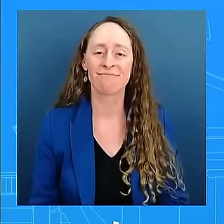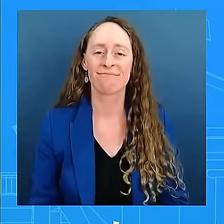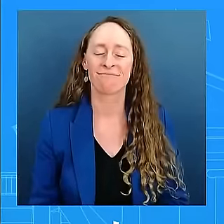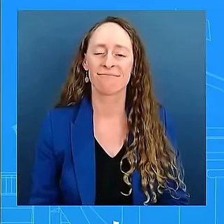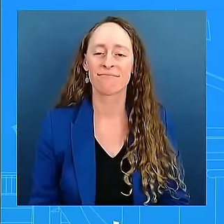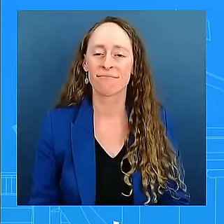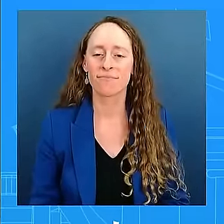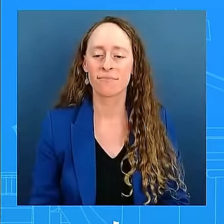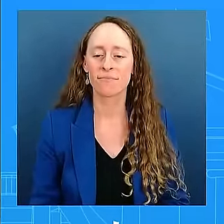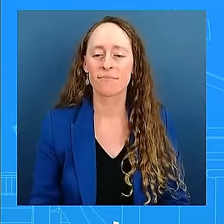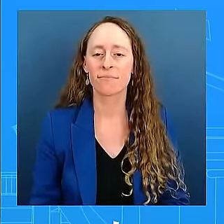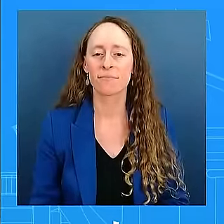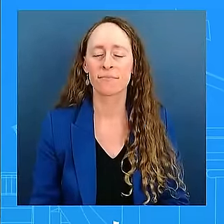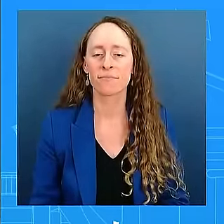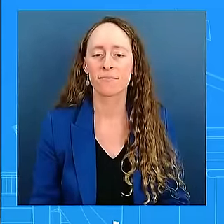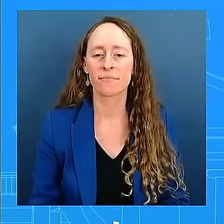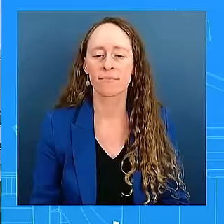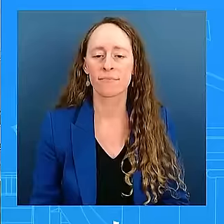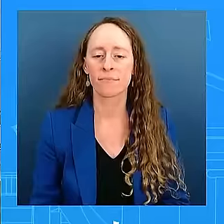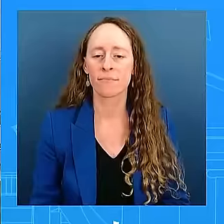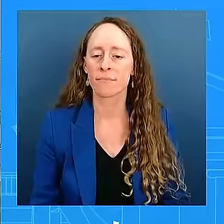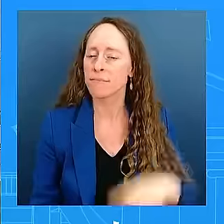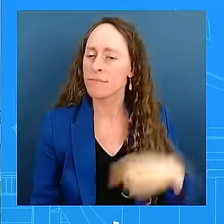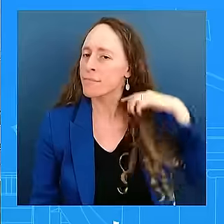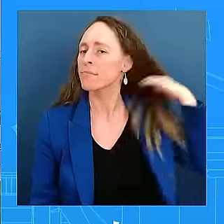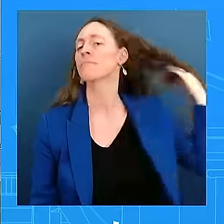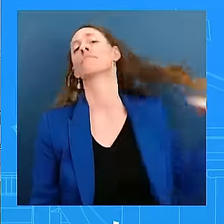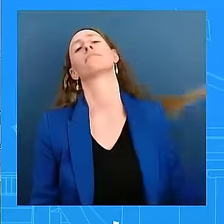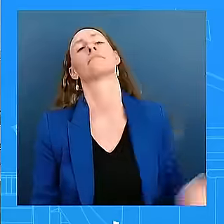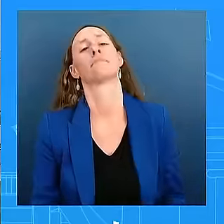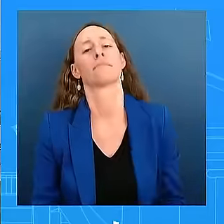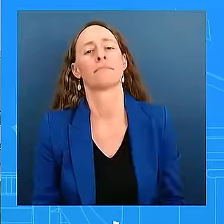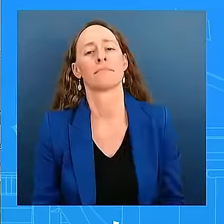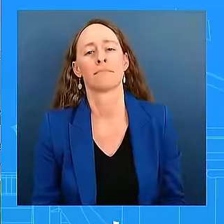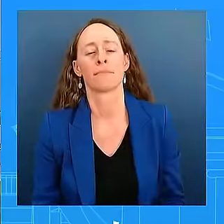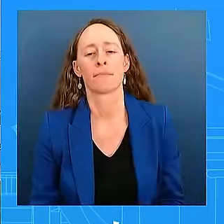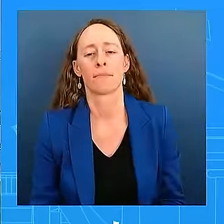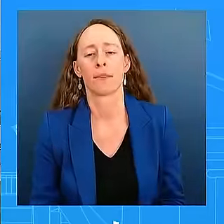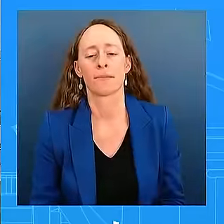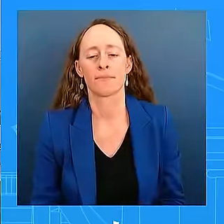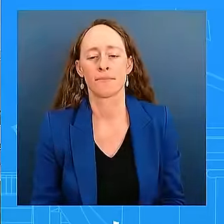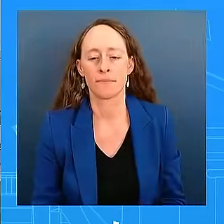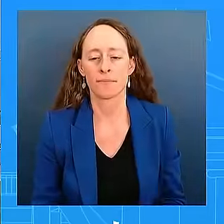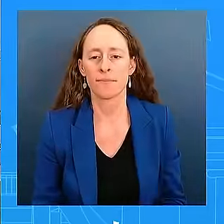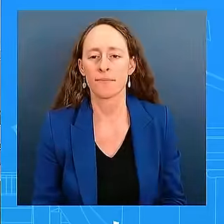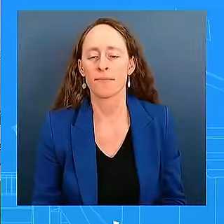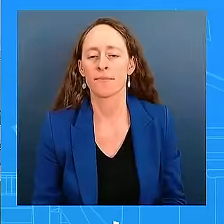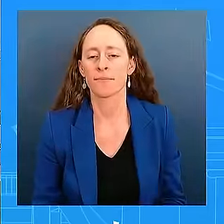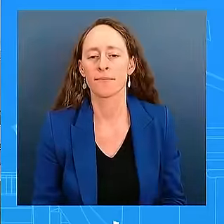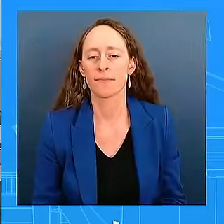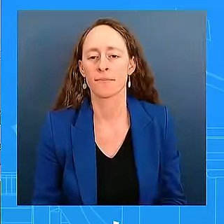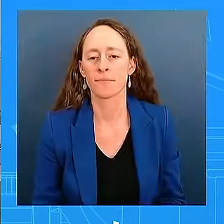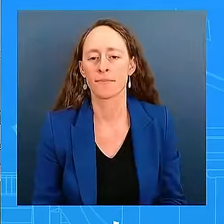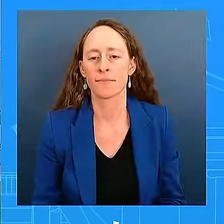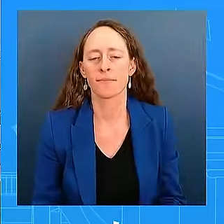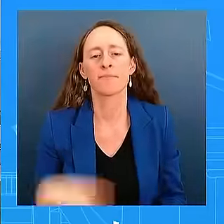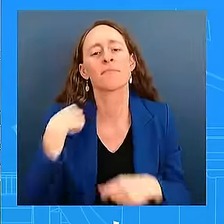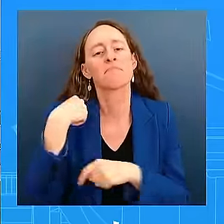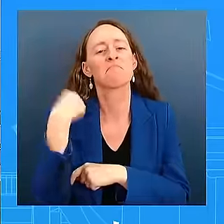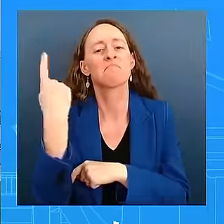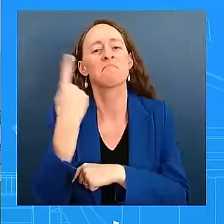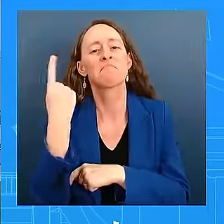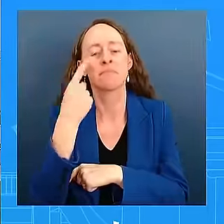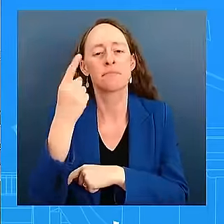day, the President said that if the Israelis strike back in Iran, they ought to do so in a